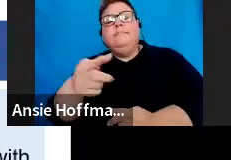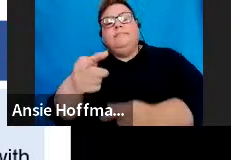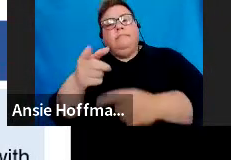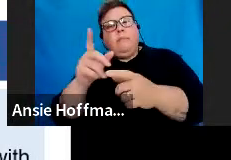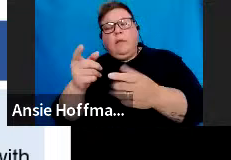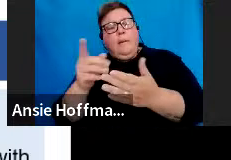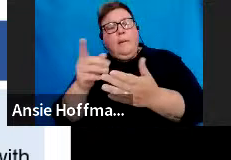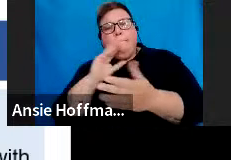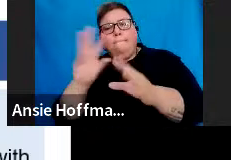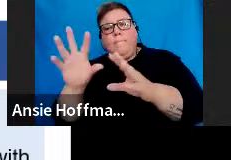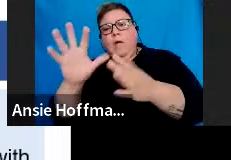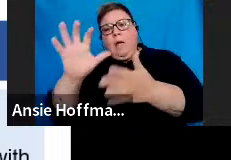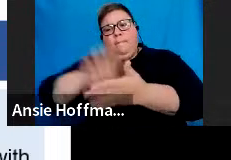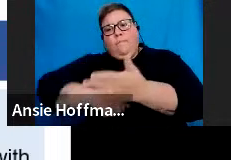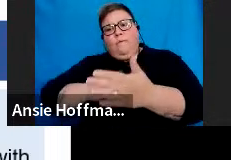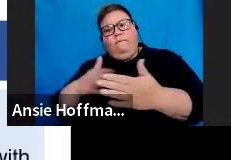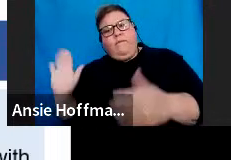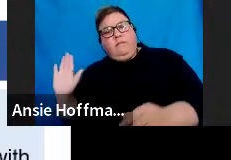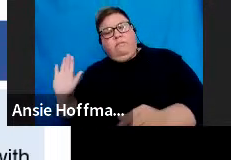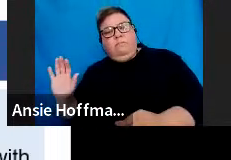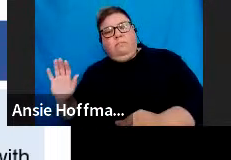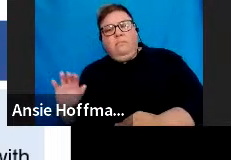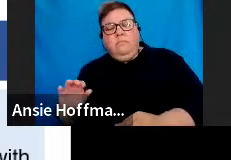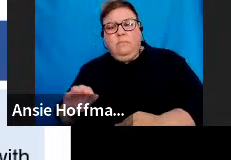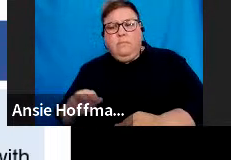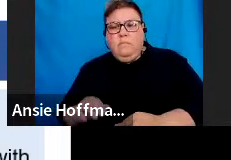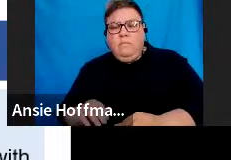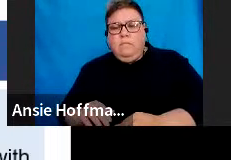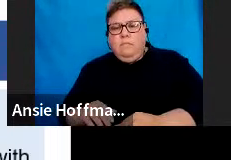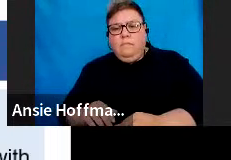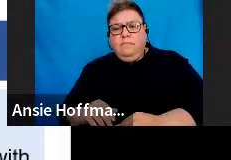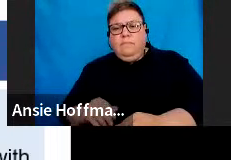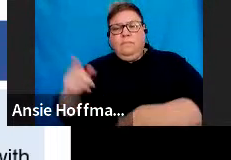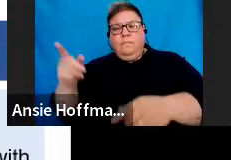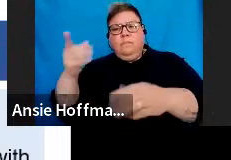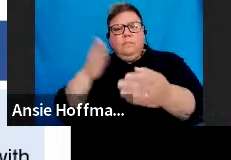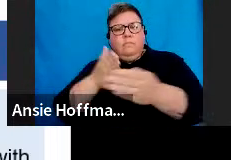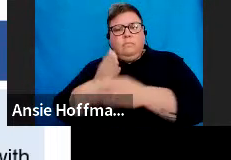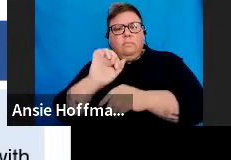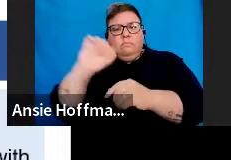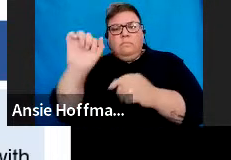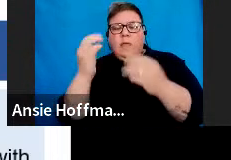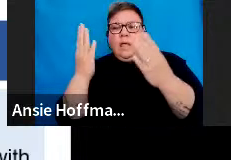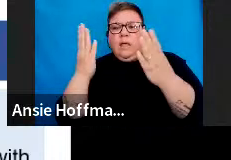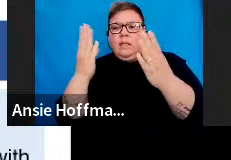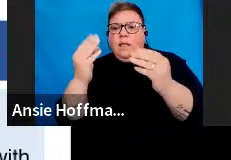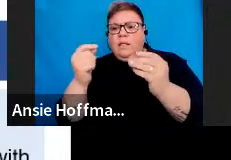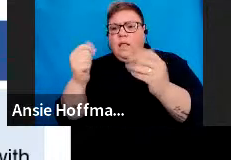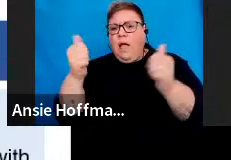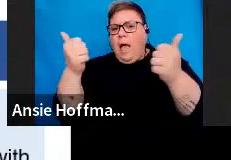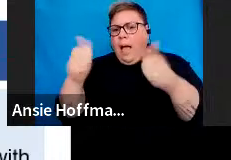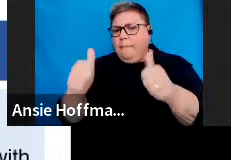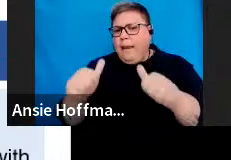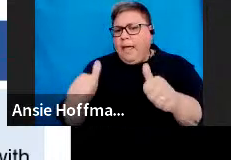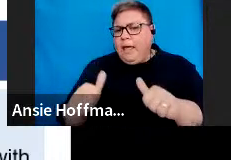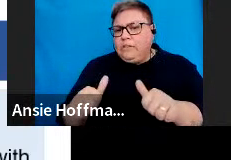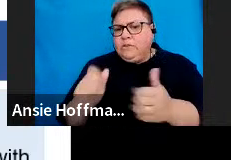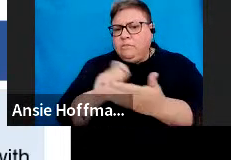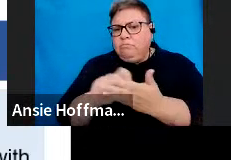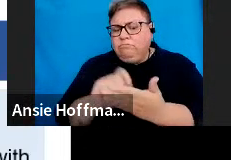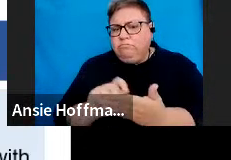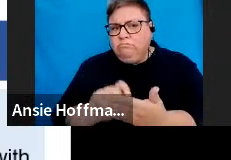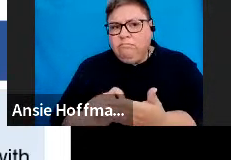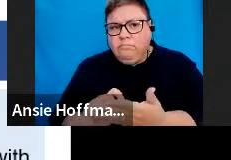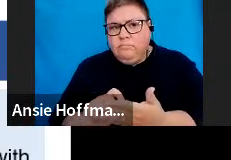This means that the accrued date for the tax directive applications with the reason immigration, sorry,